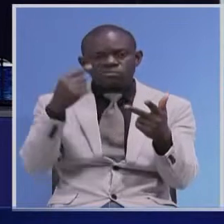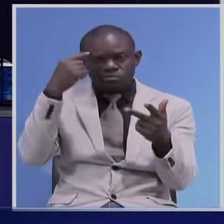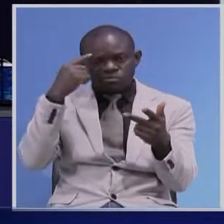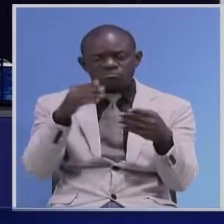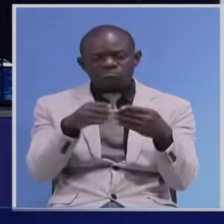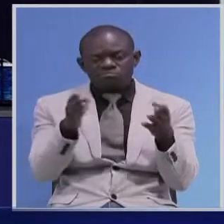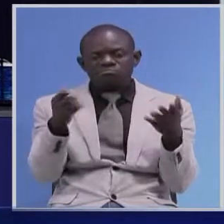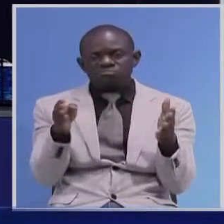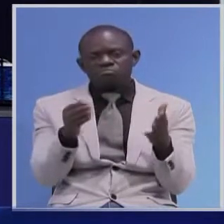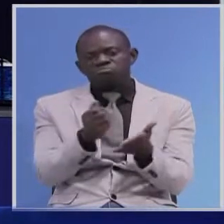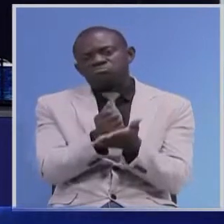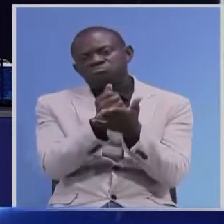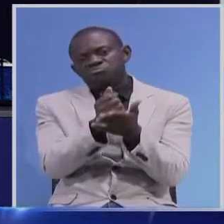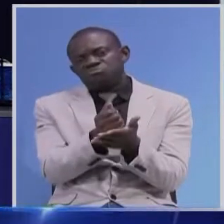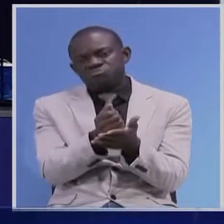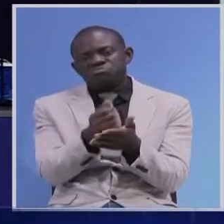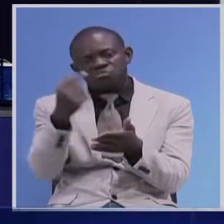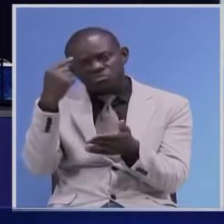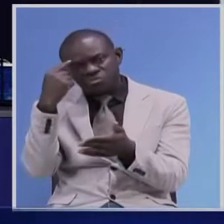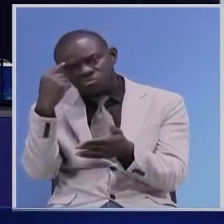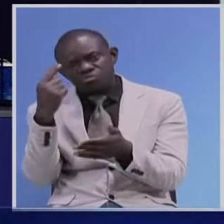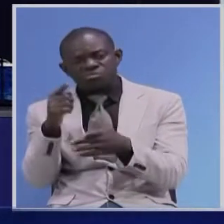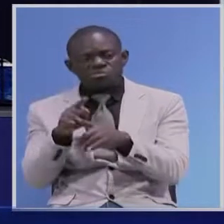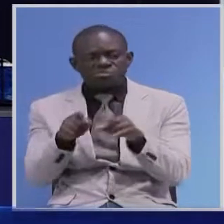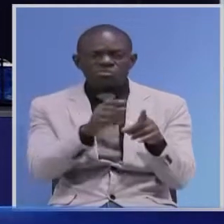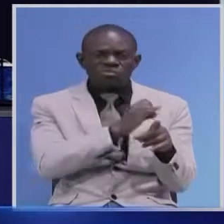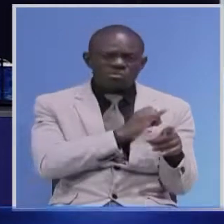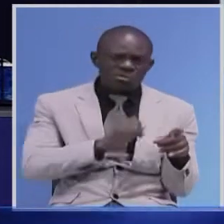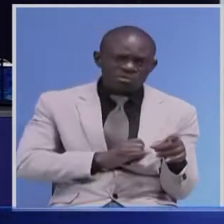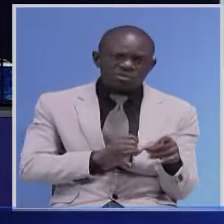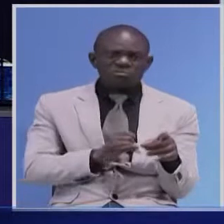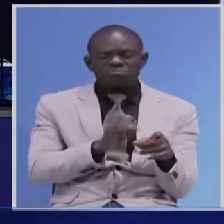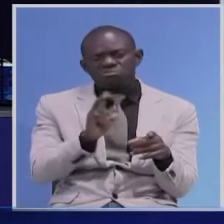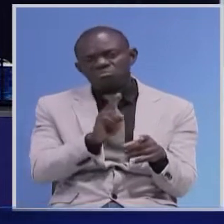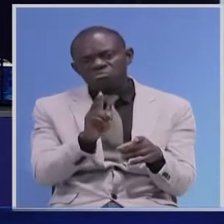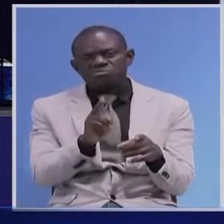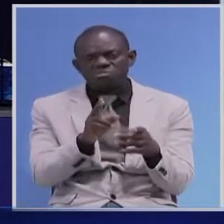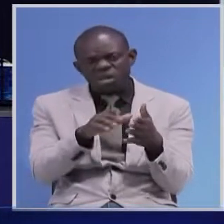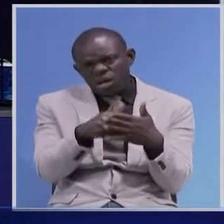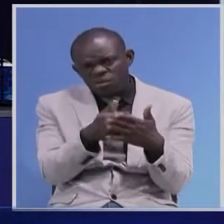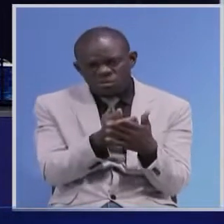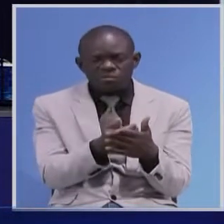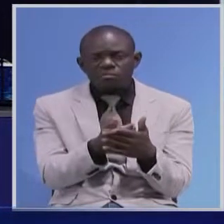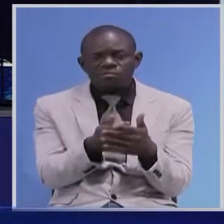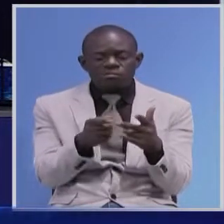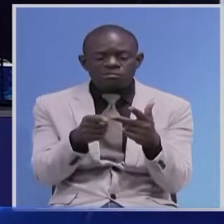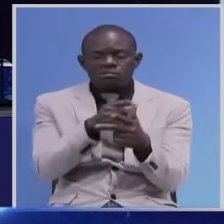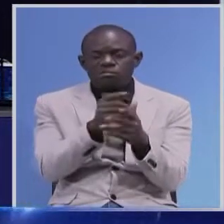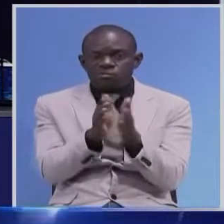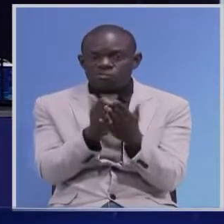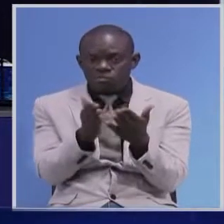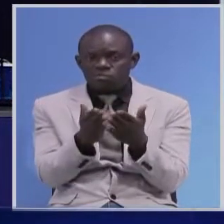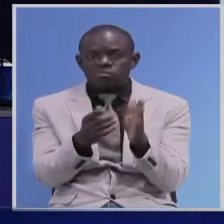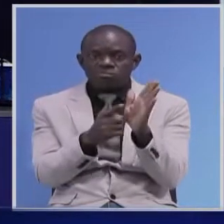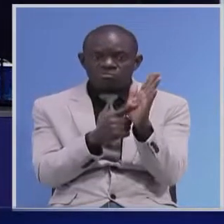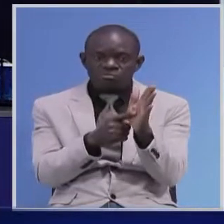engaged in trade and industry. The documents are the coordination mechanism between the central and provincial